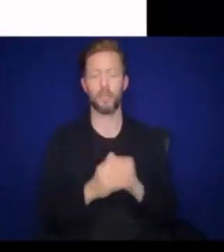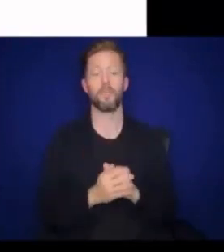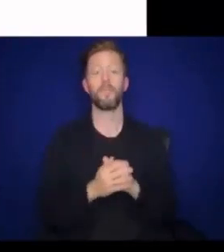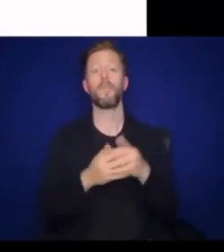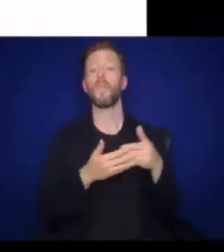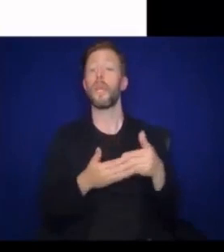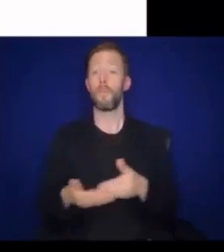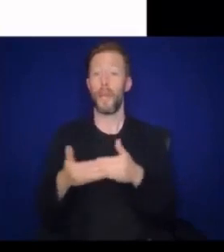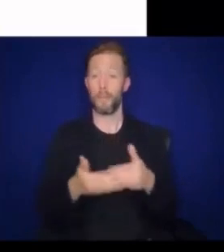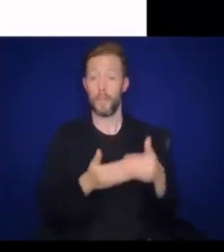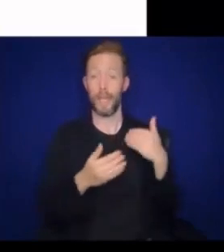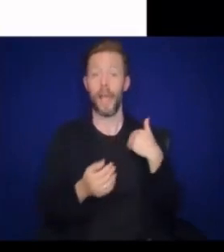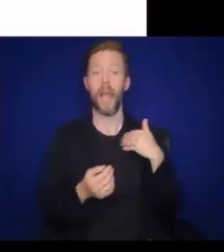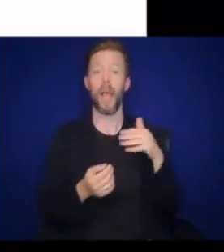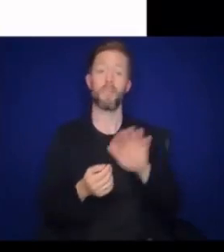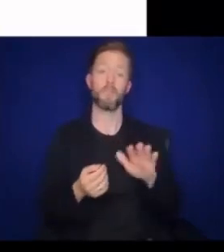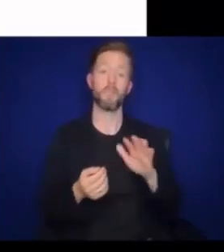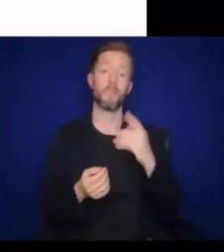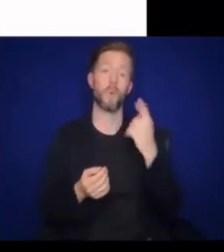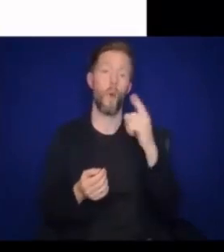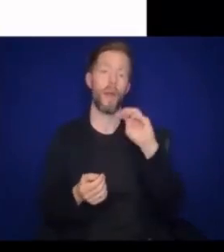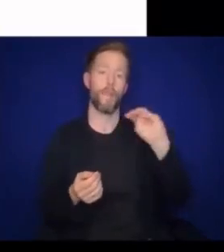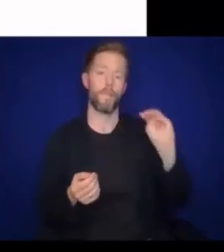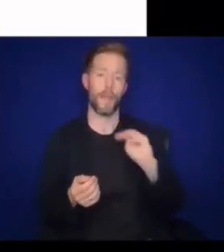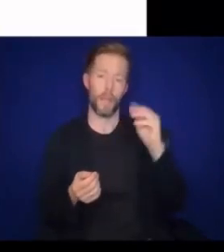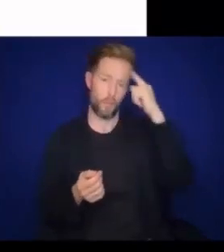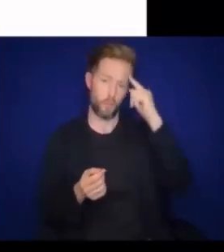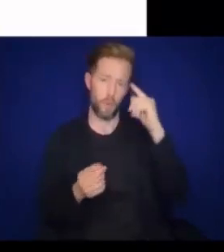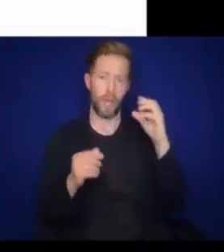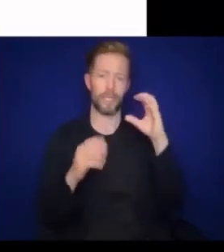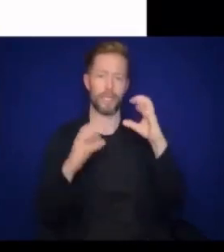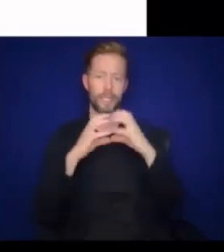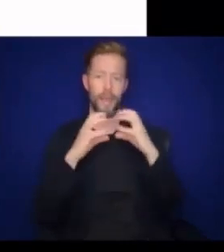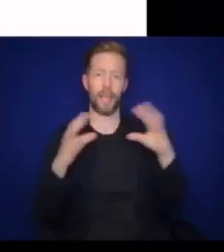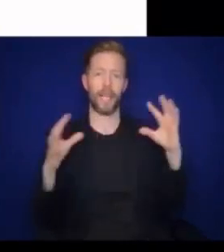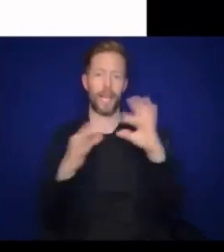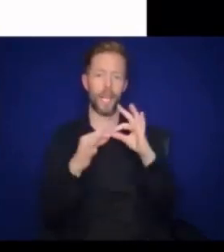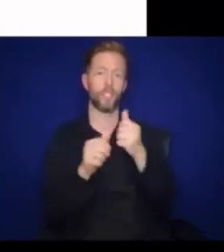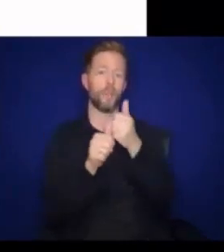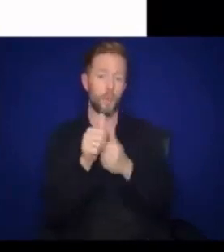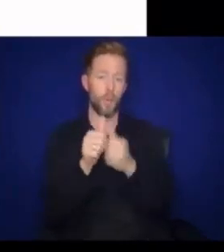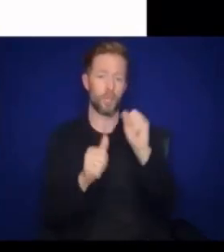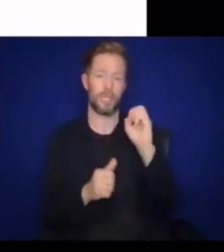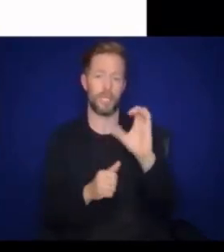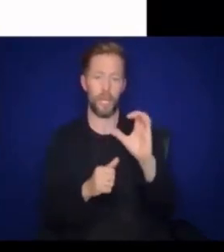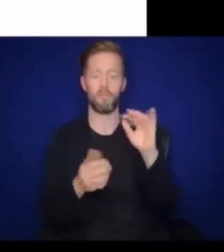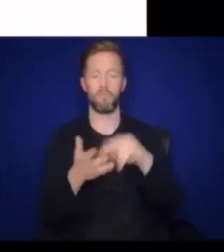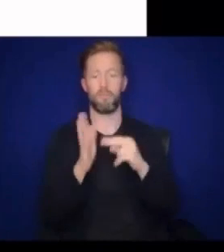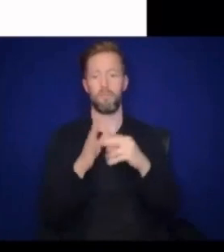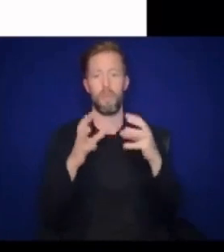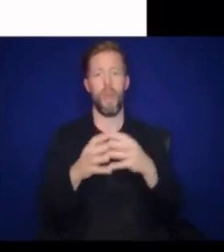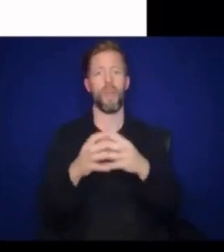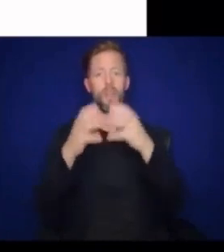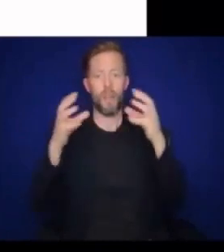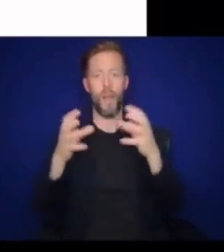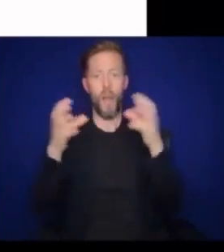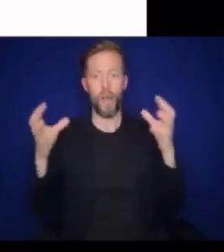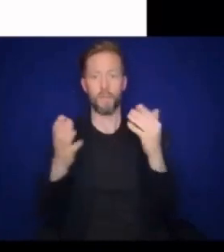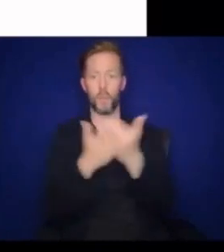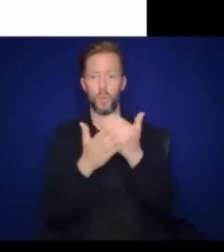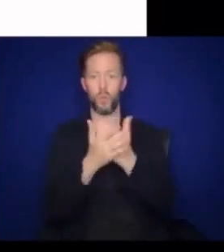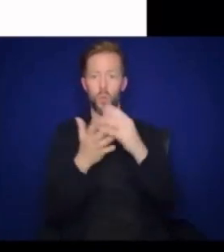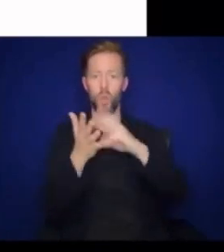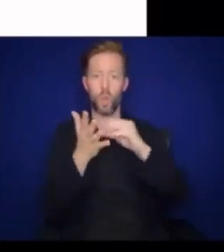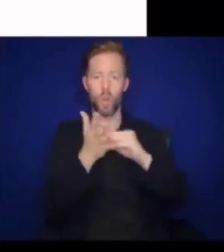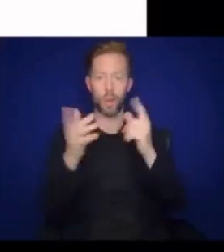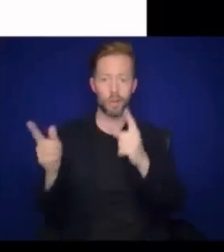Babies have approximately one million brain cell connections per second. It's a lot of new learning that occurs